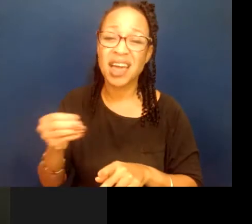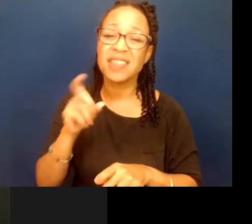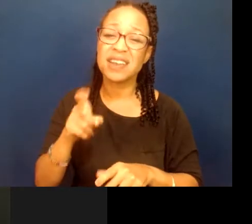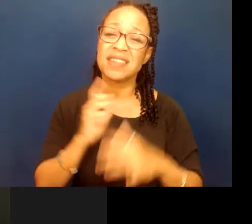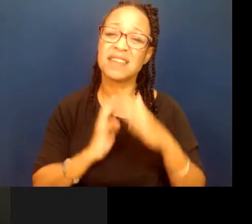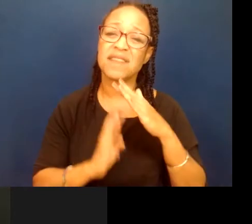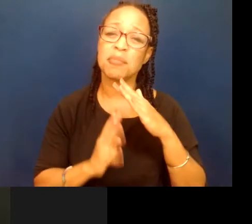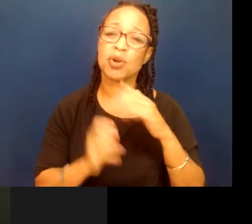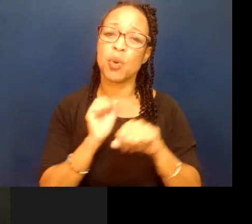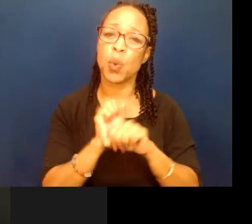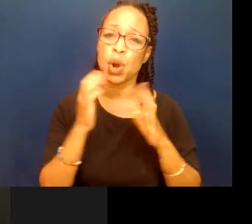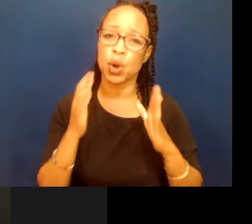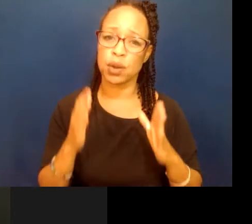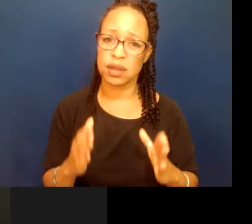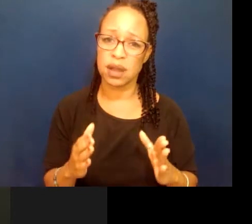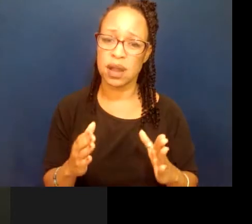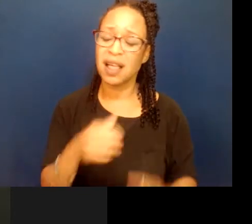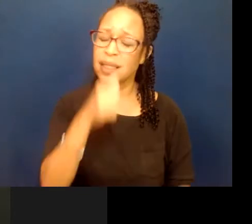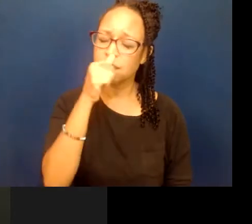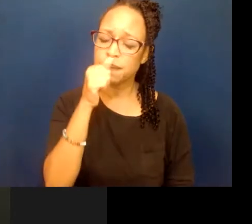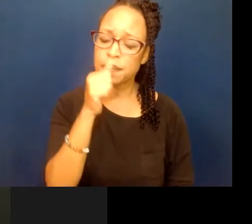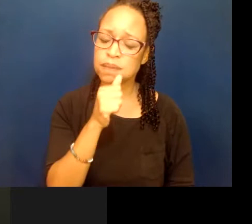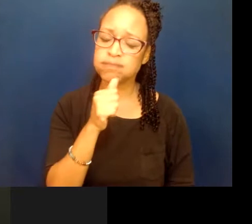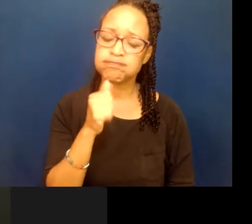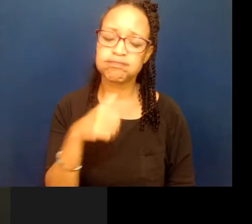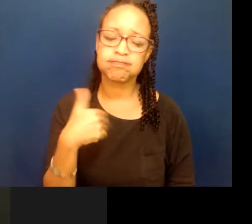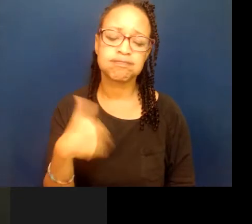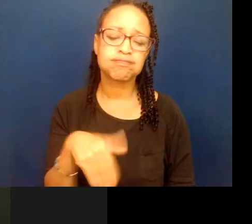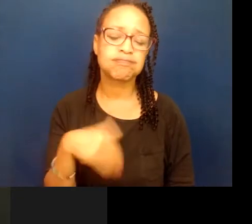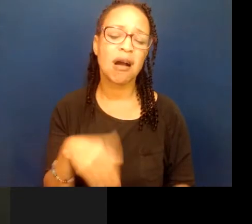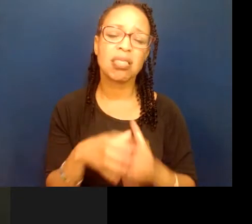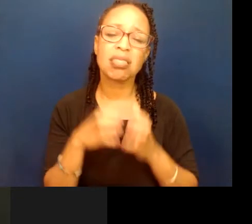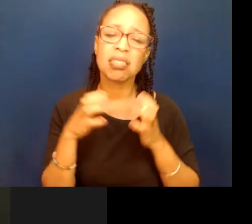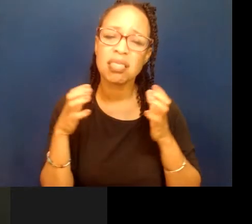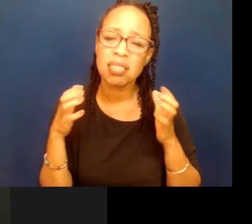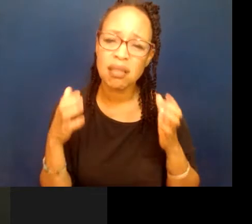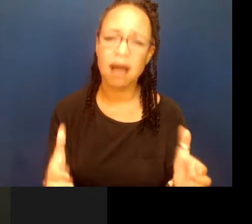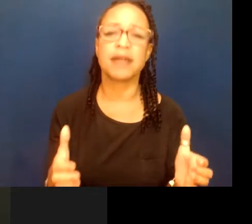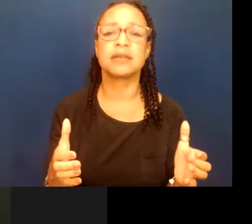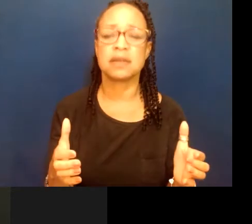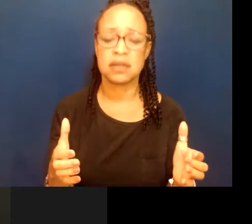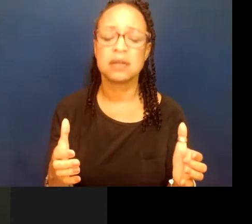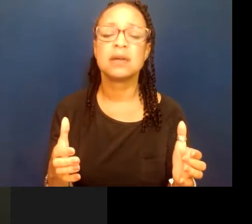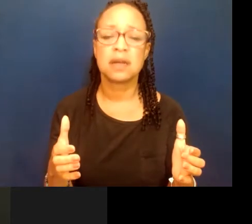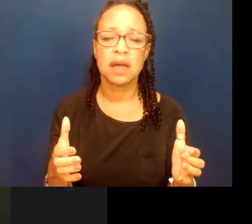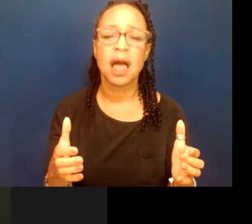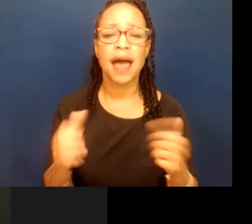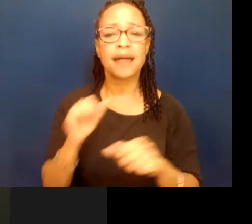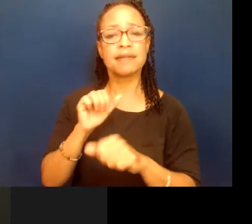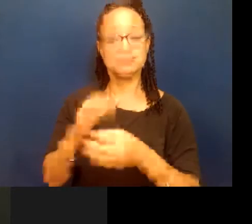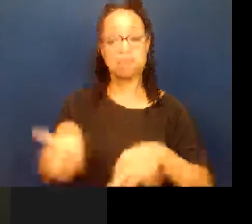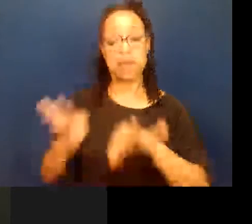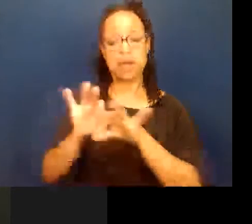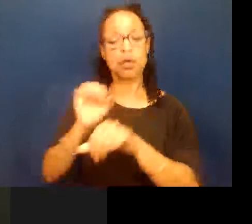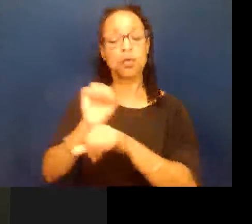Because they suffered a tremendous amount of suffering, and essential workers, they saw